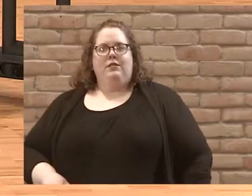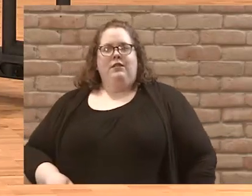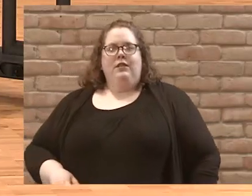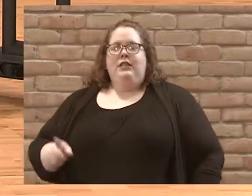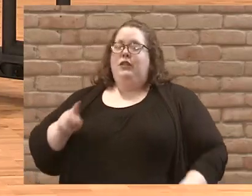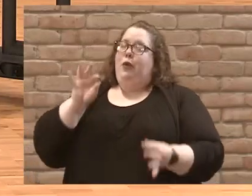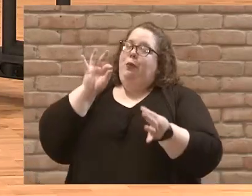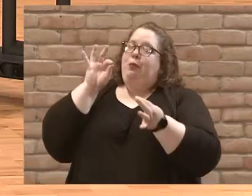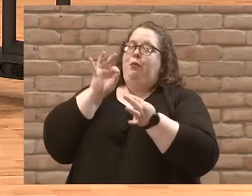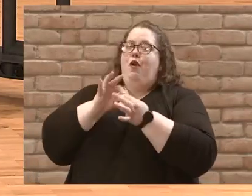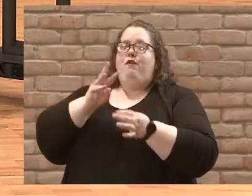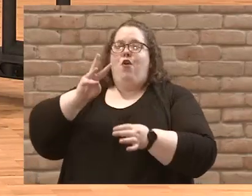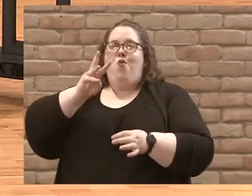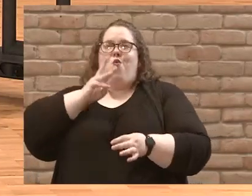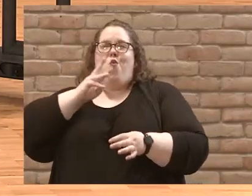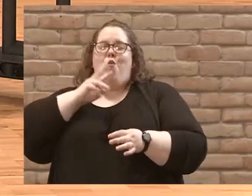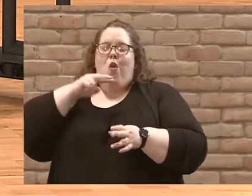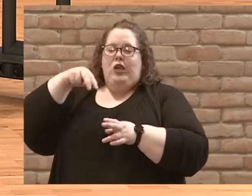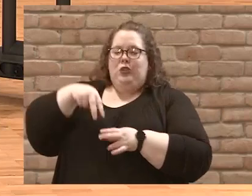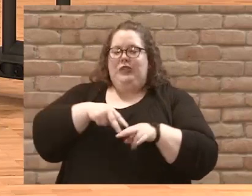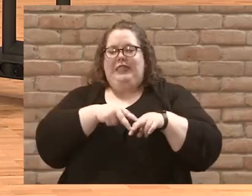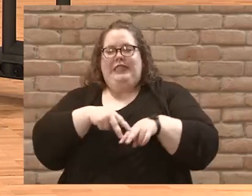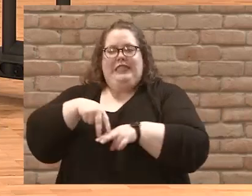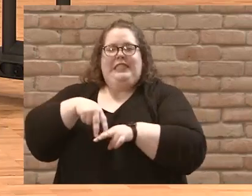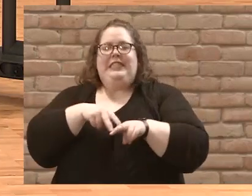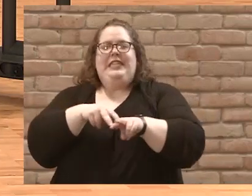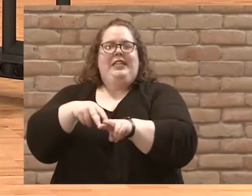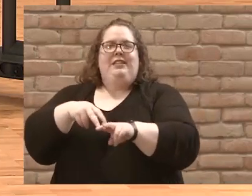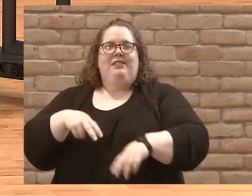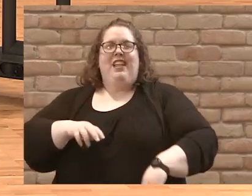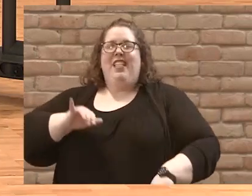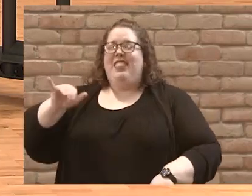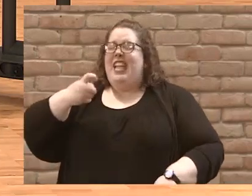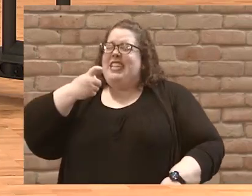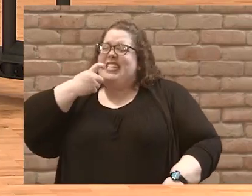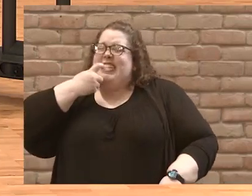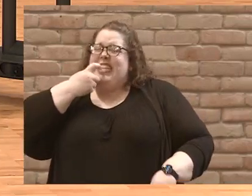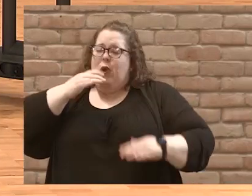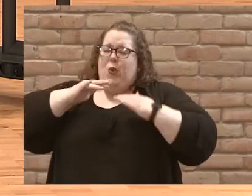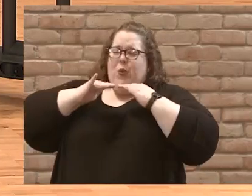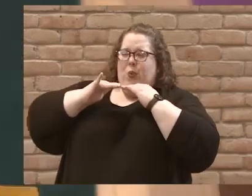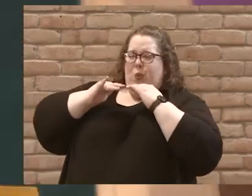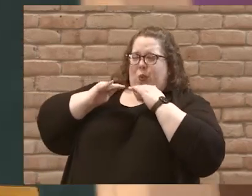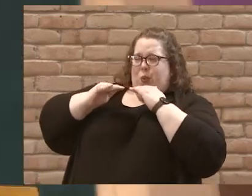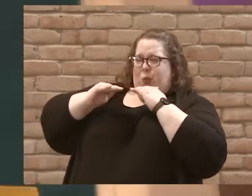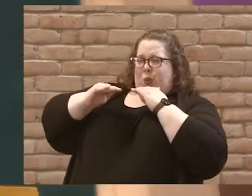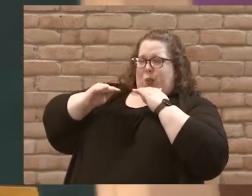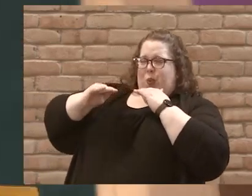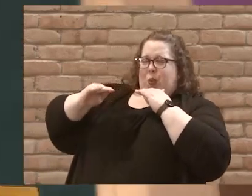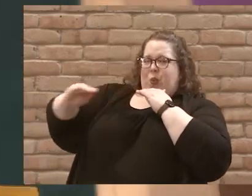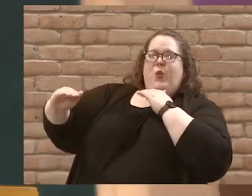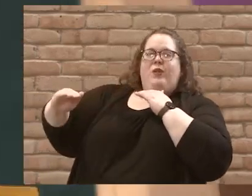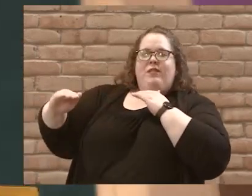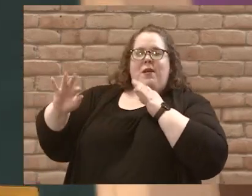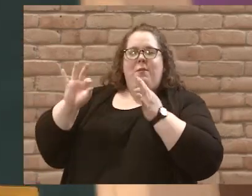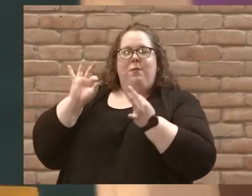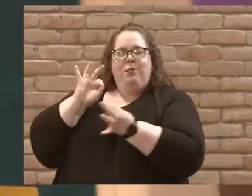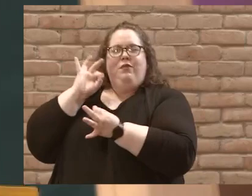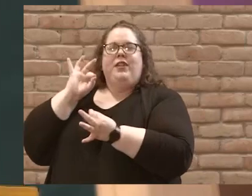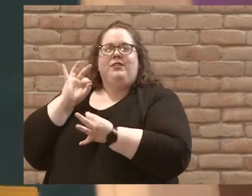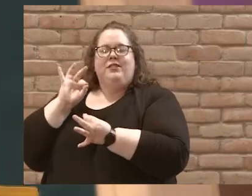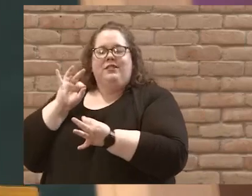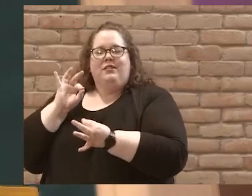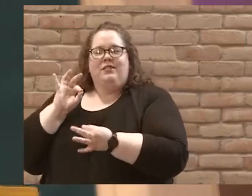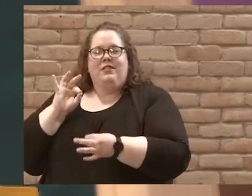weather. We would say that the water was like glass, not a ripple in it. And it all